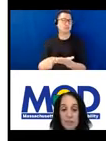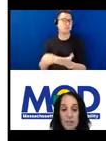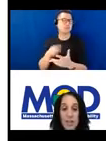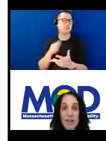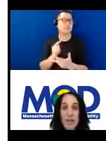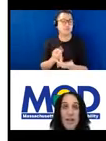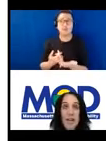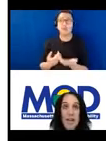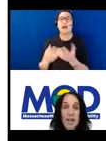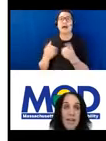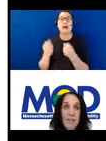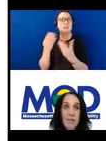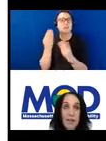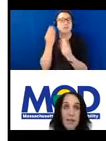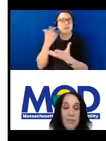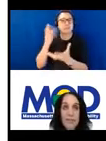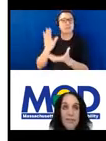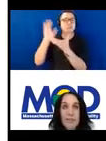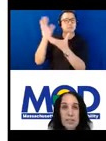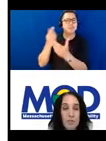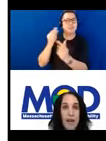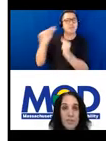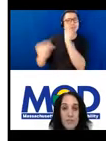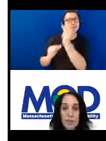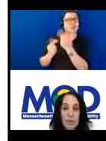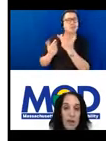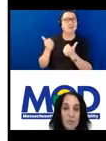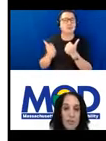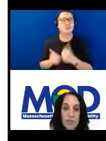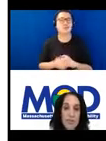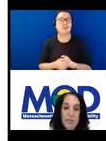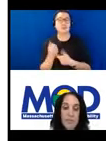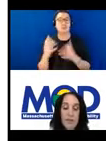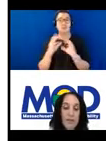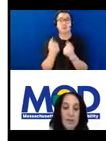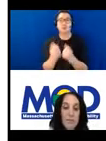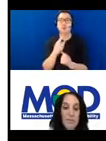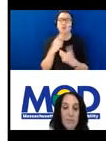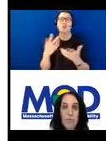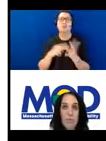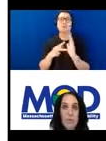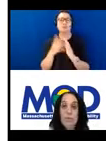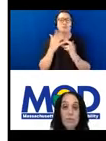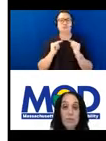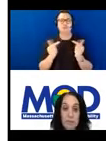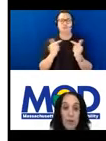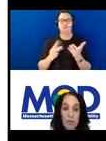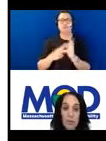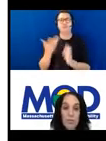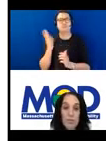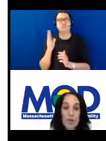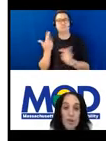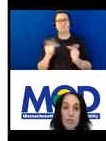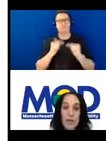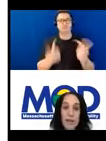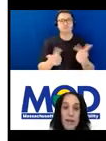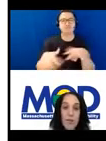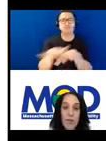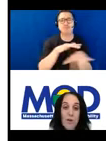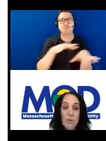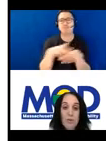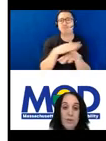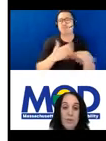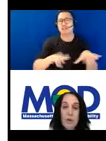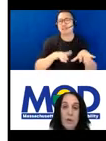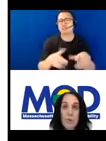how much to share. And it's an interactive workshop, so it's, we do it in small groups. Right now,